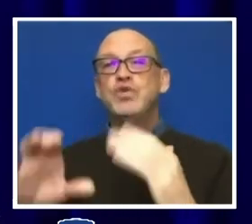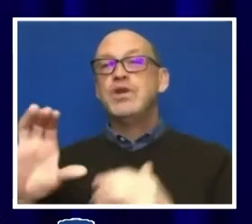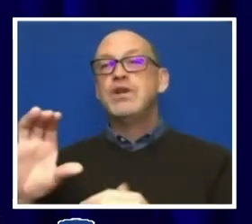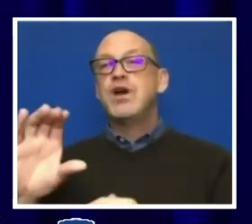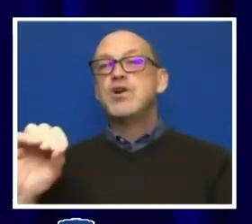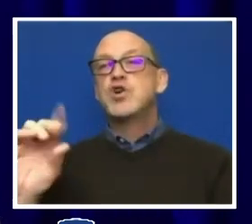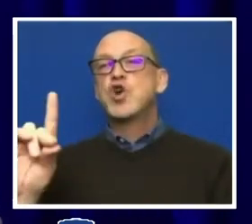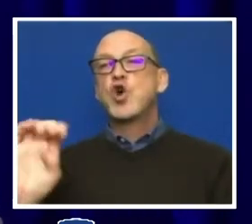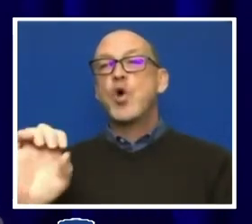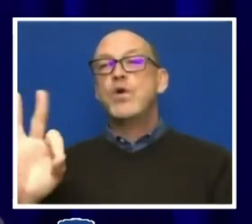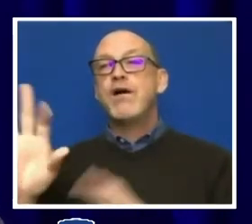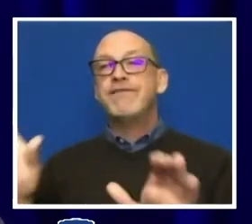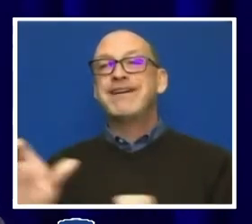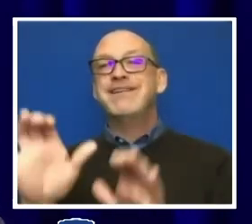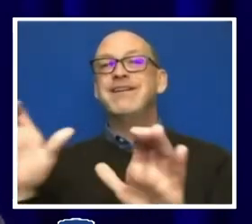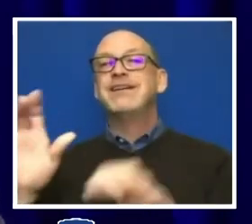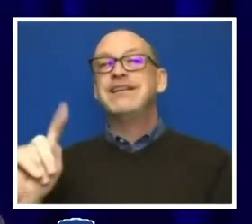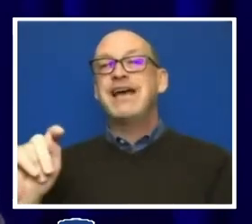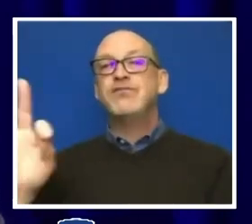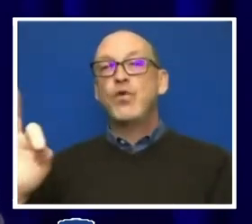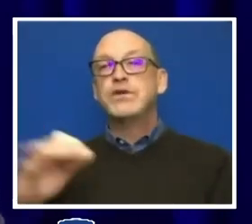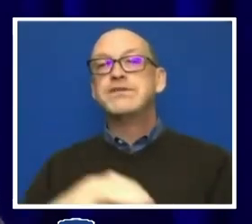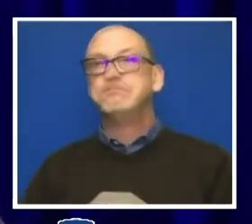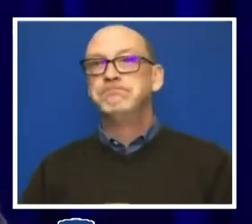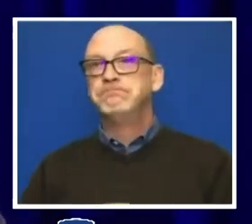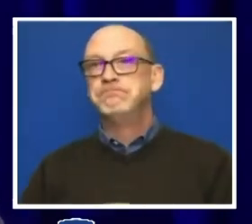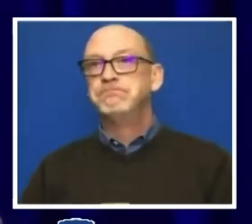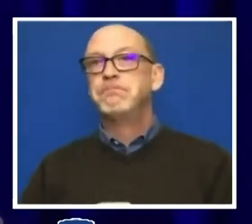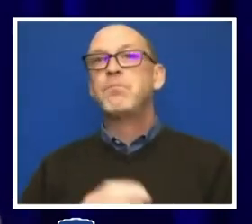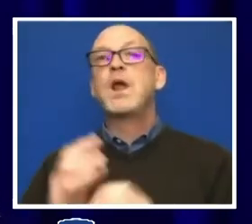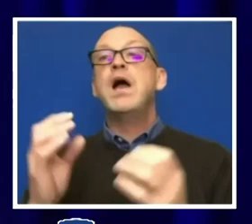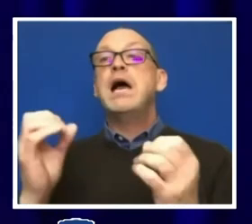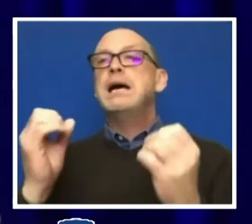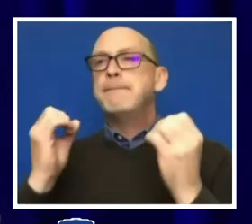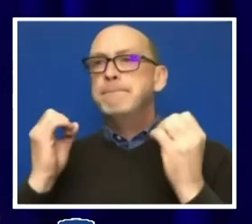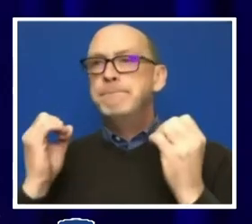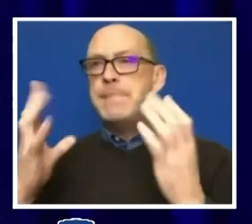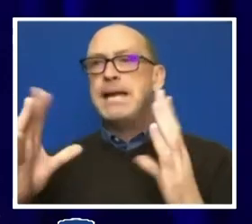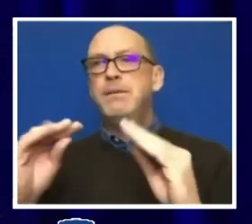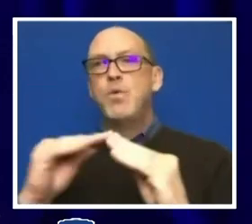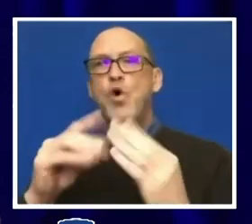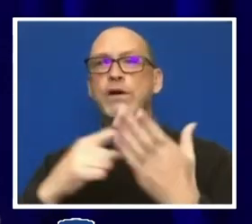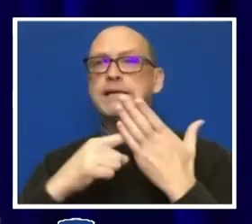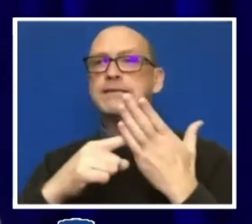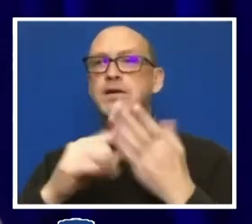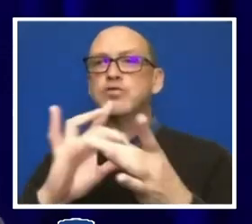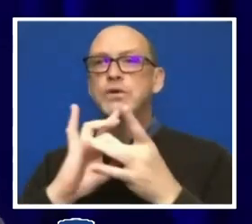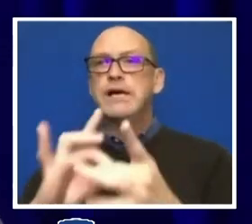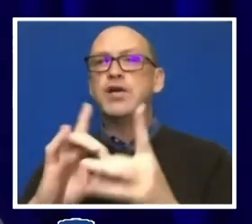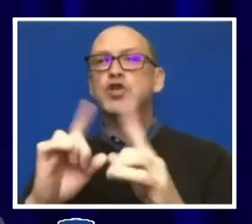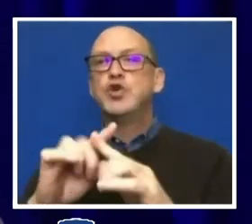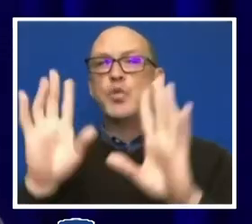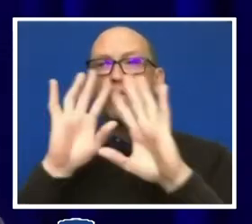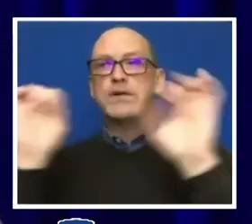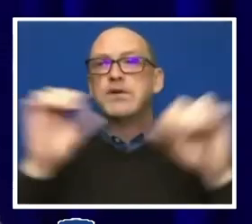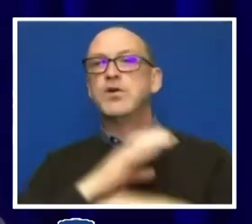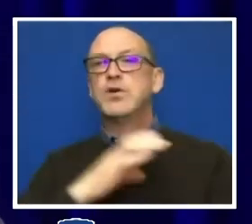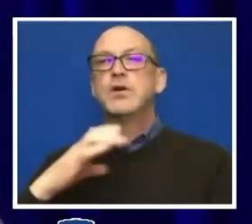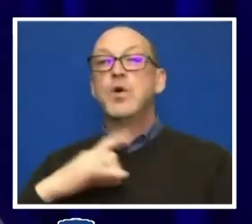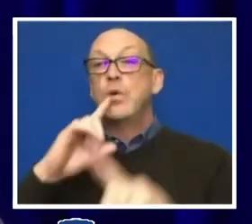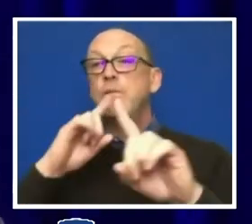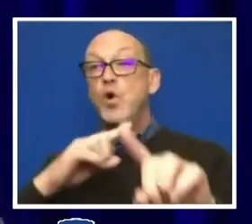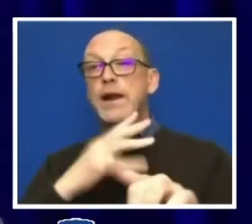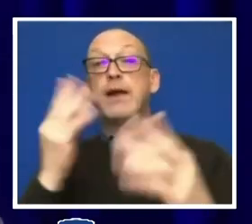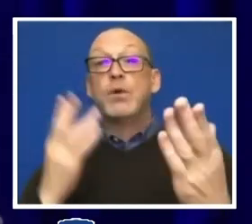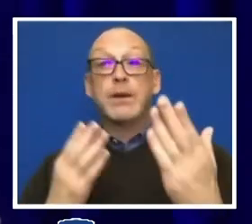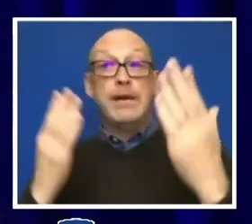Task Force. There are so many more discussions related to the Presidential Commission's report and recommendations